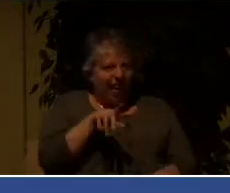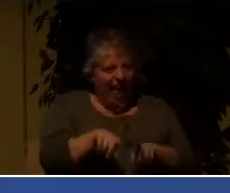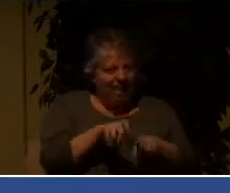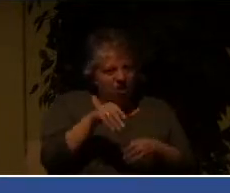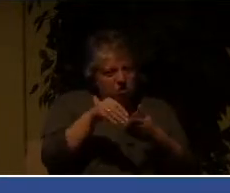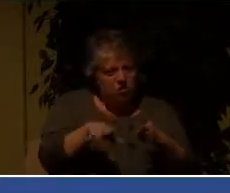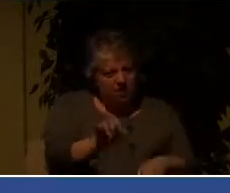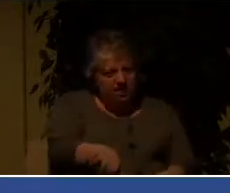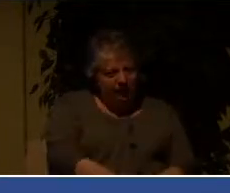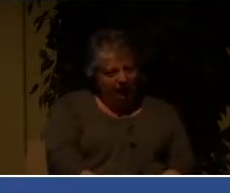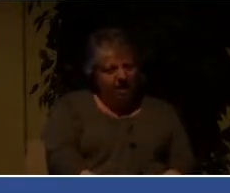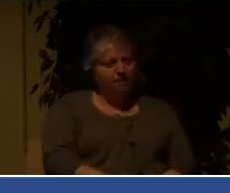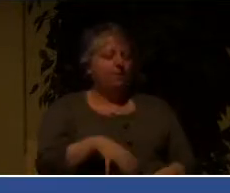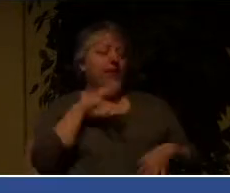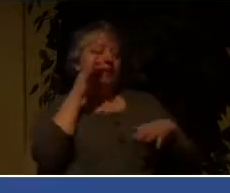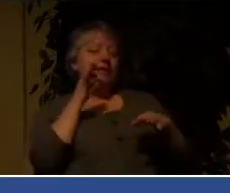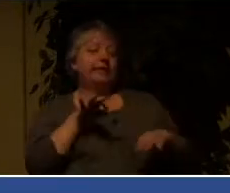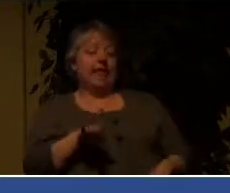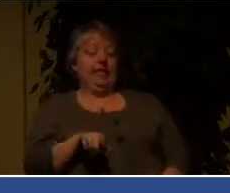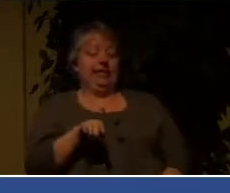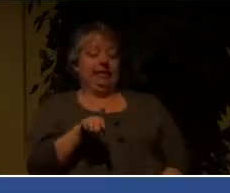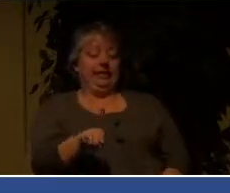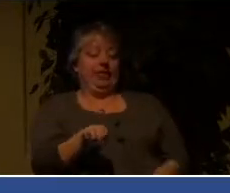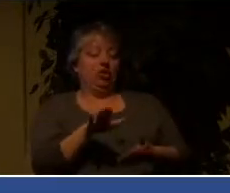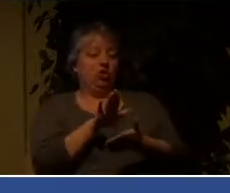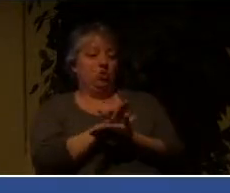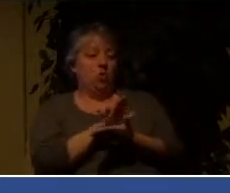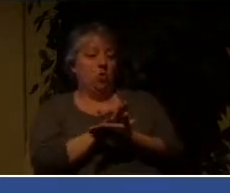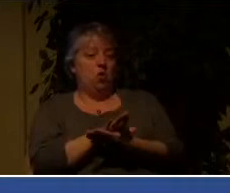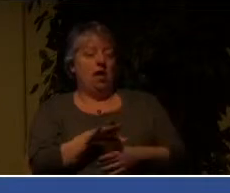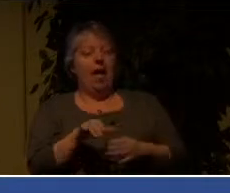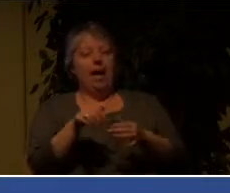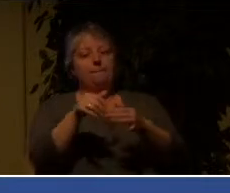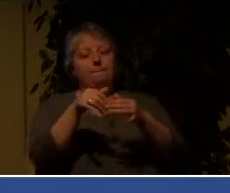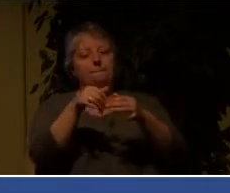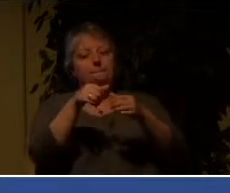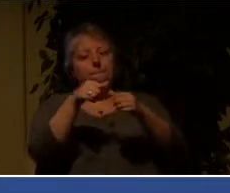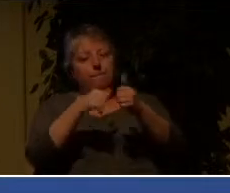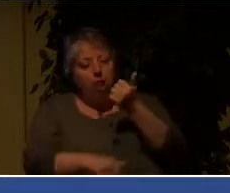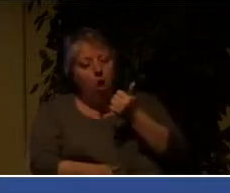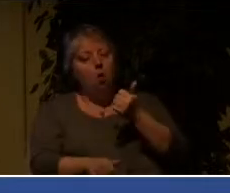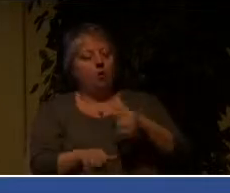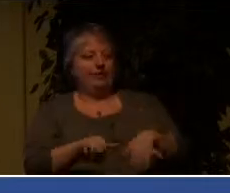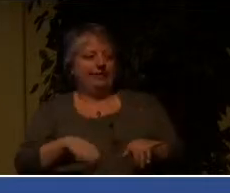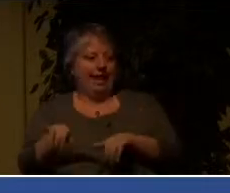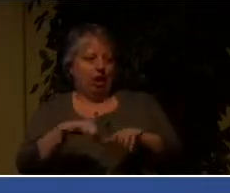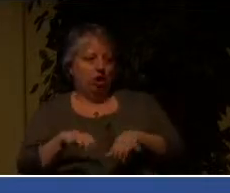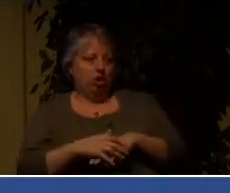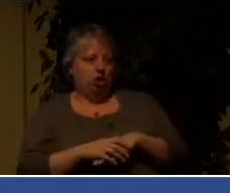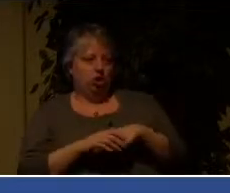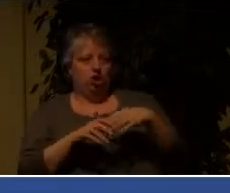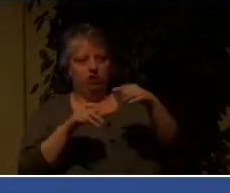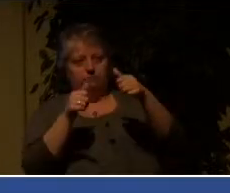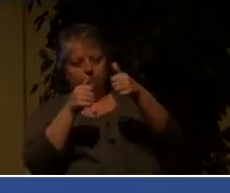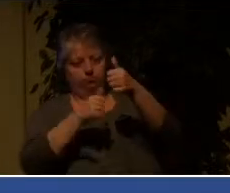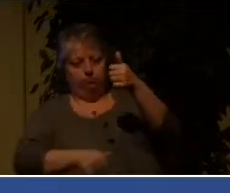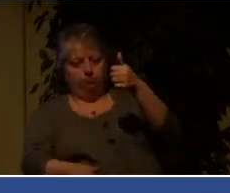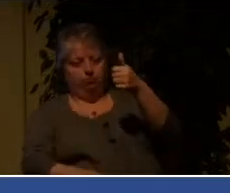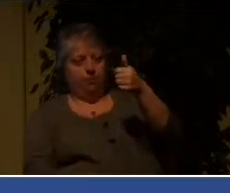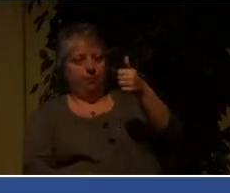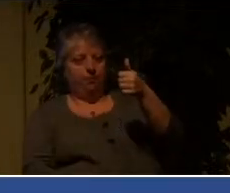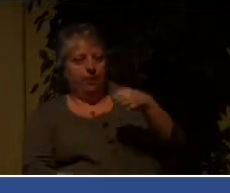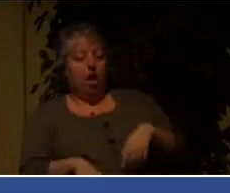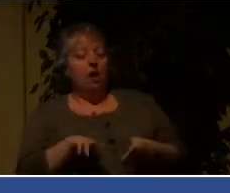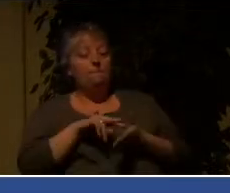and they are now cutting off funding to this particular school so that it will most likely have to close